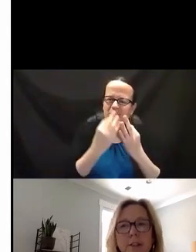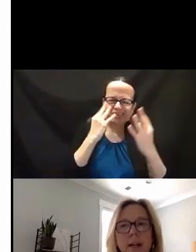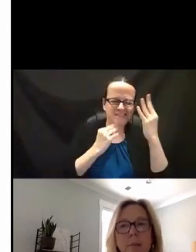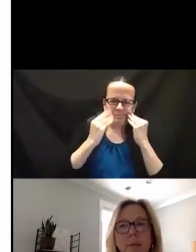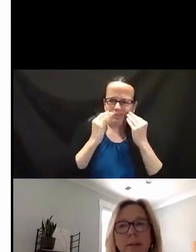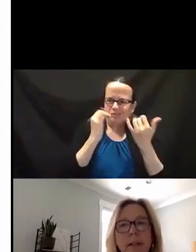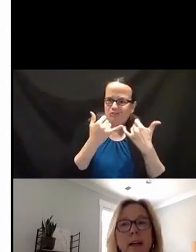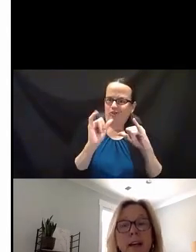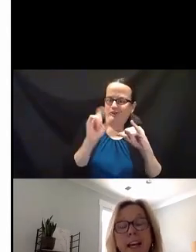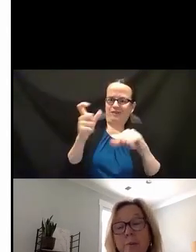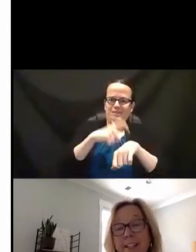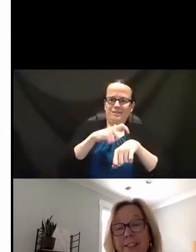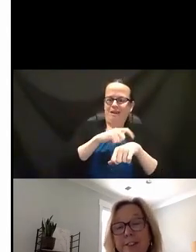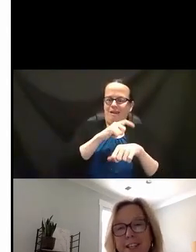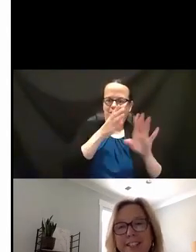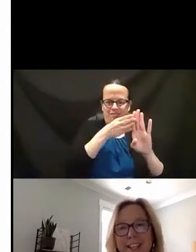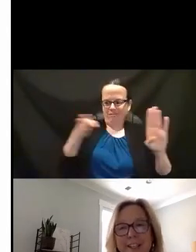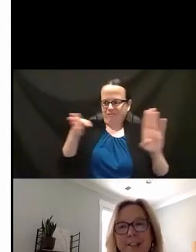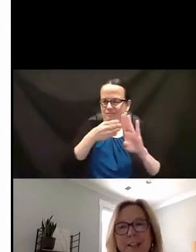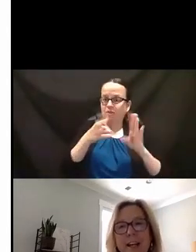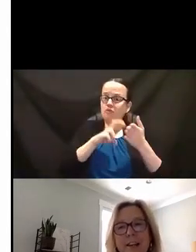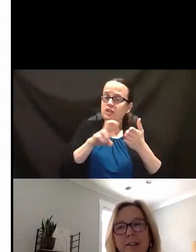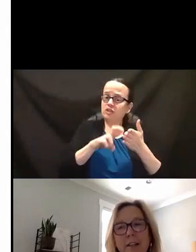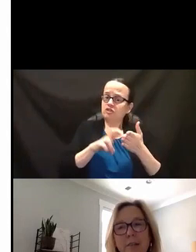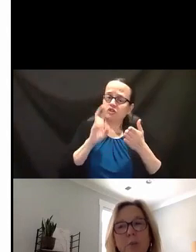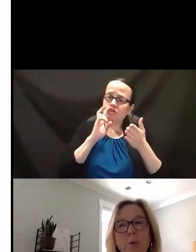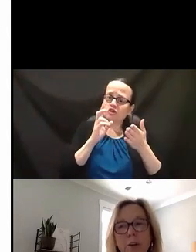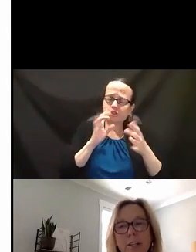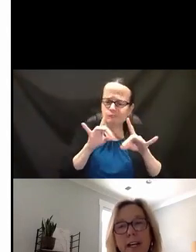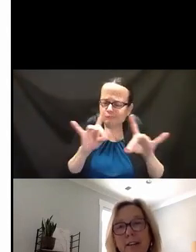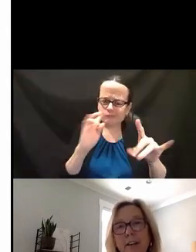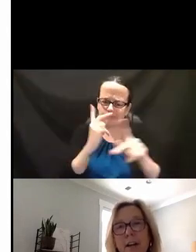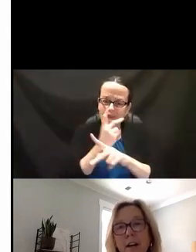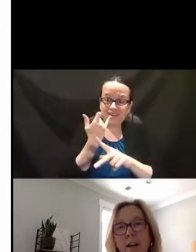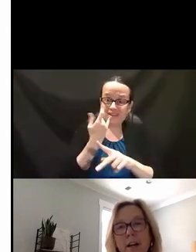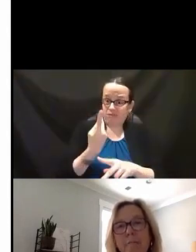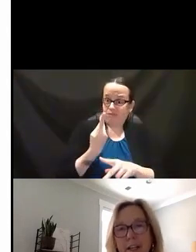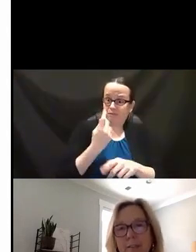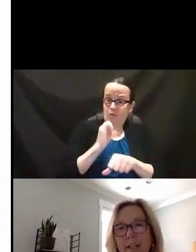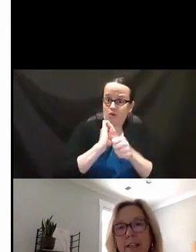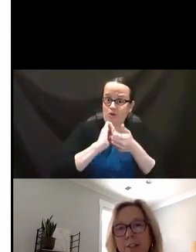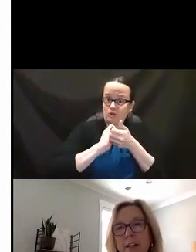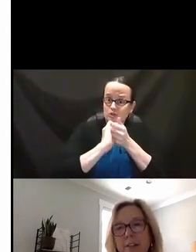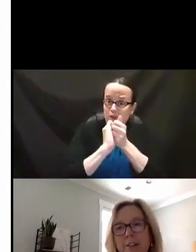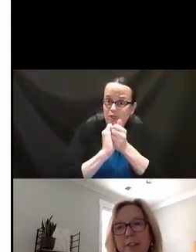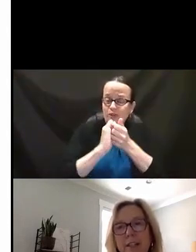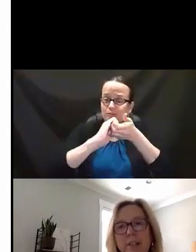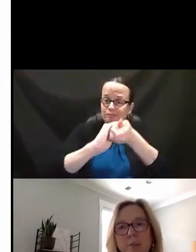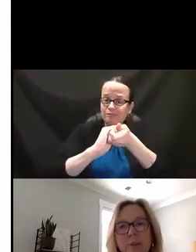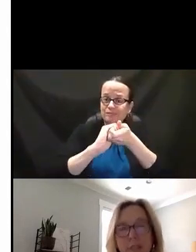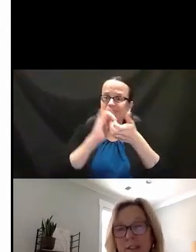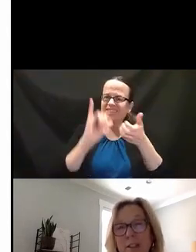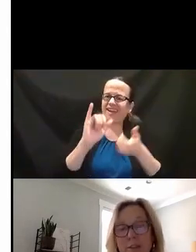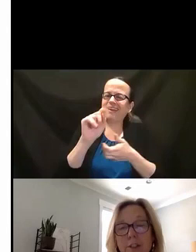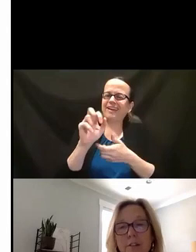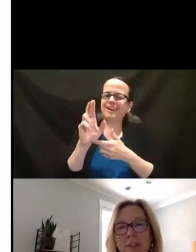during this time period. And research does tell us that when we work together, effectively interagency is